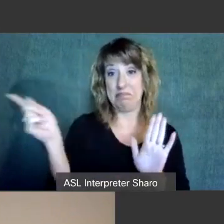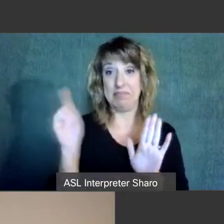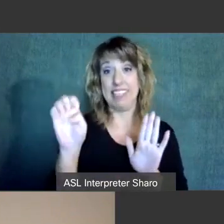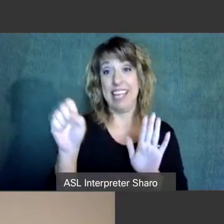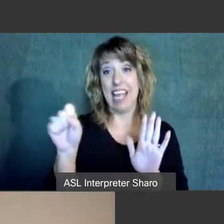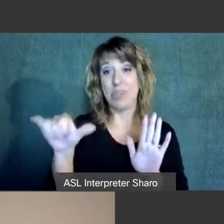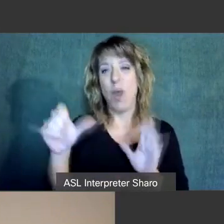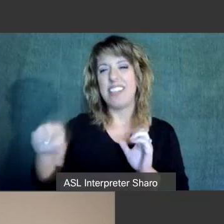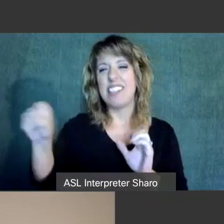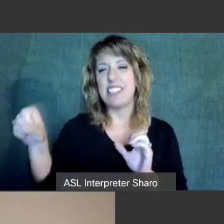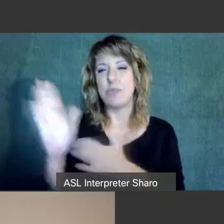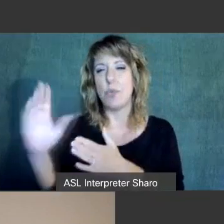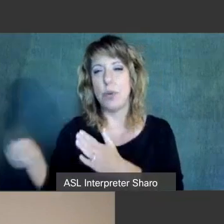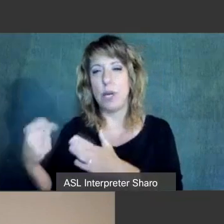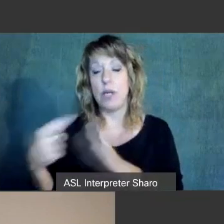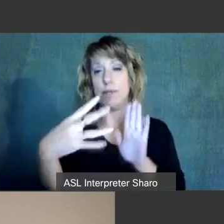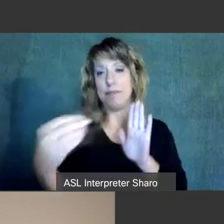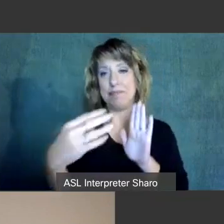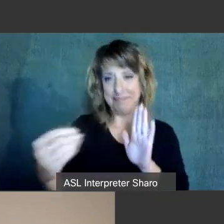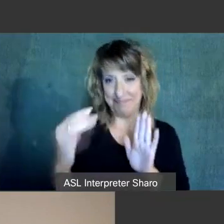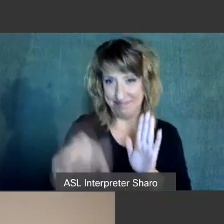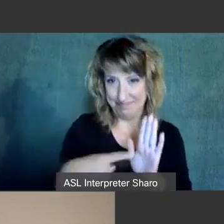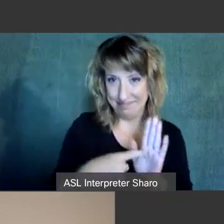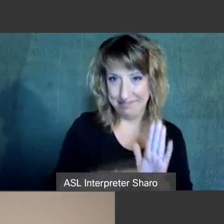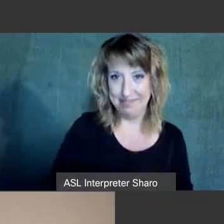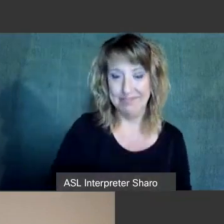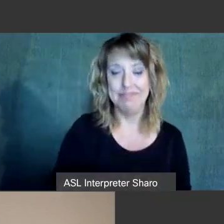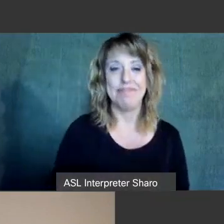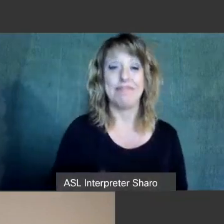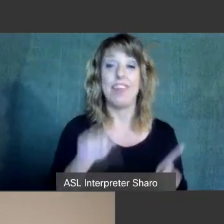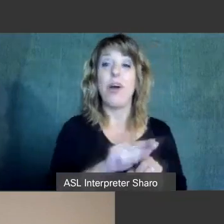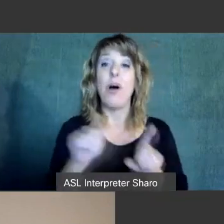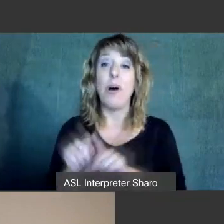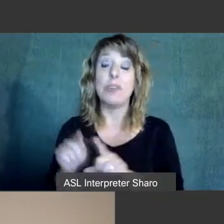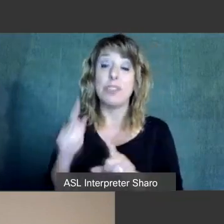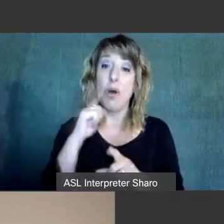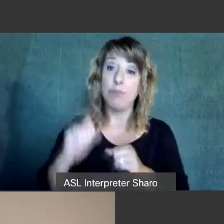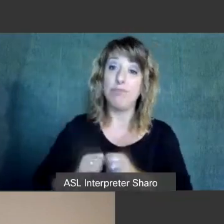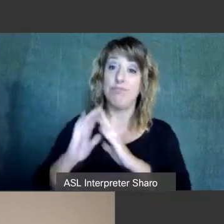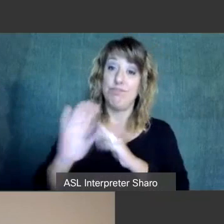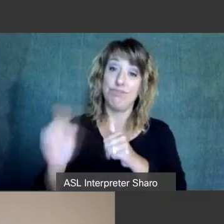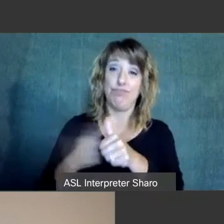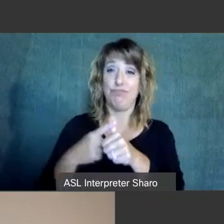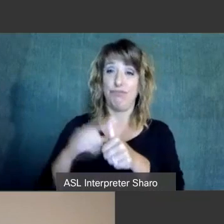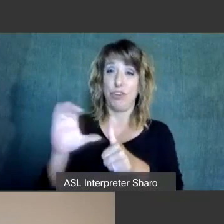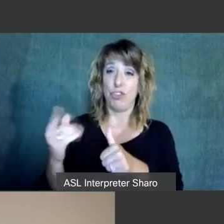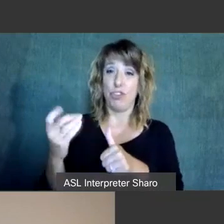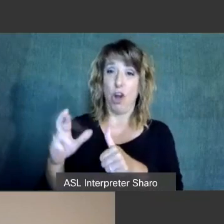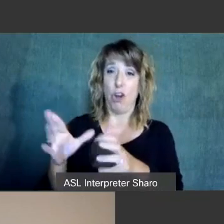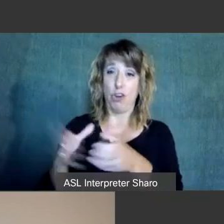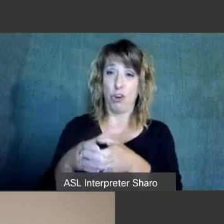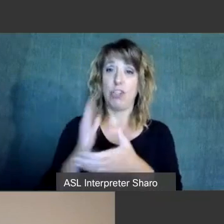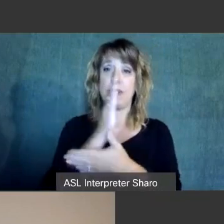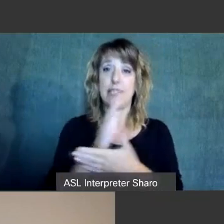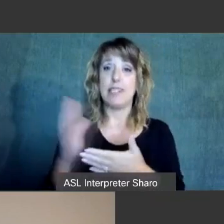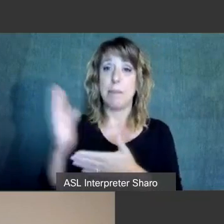have been patterned after. They also started the very first spectrum charter